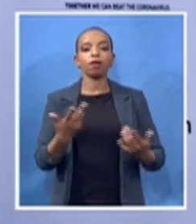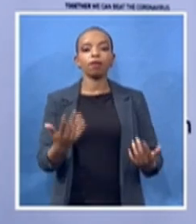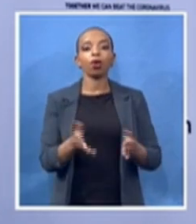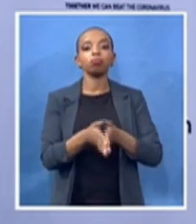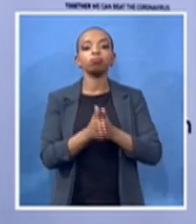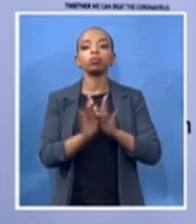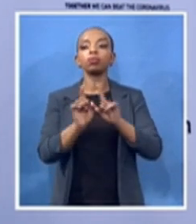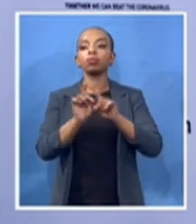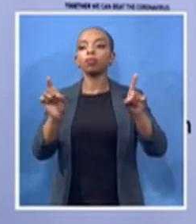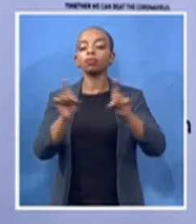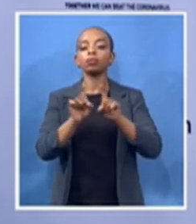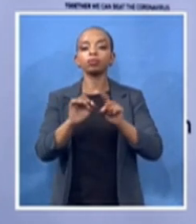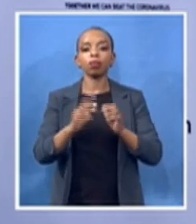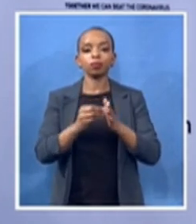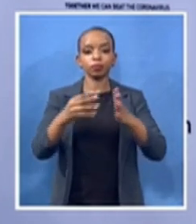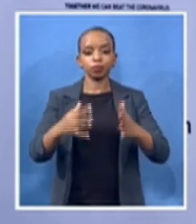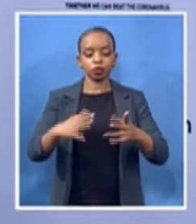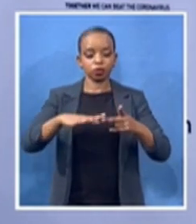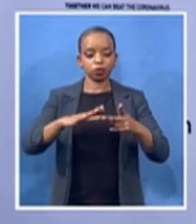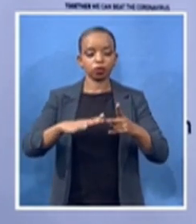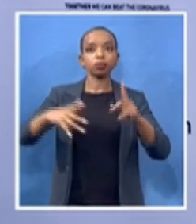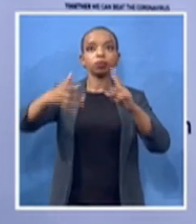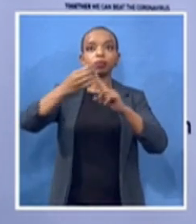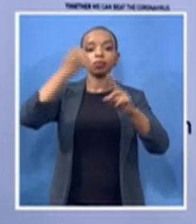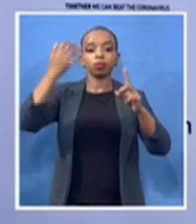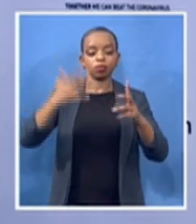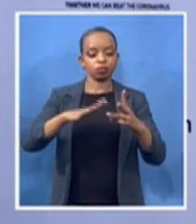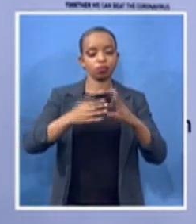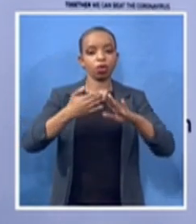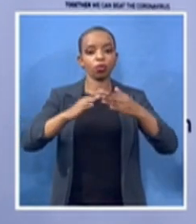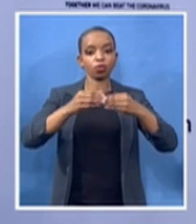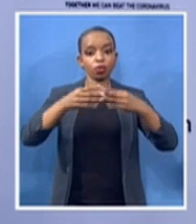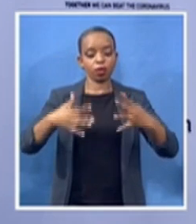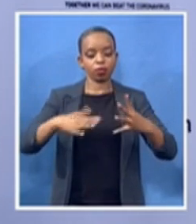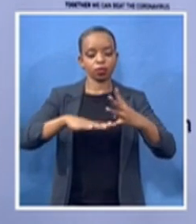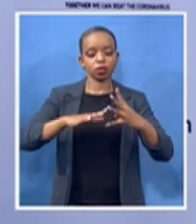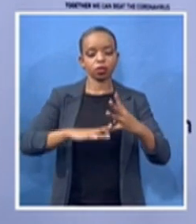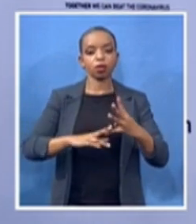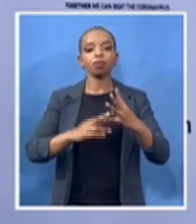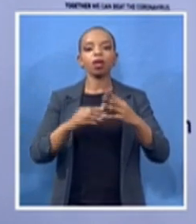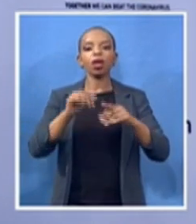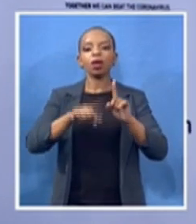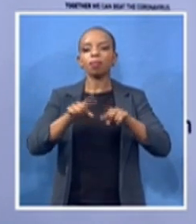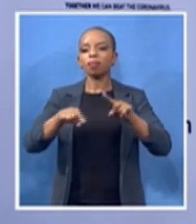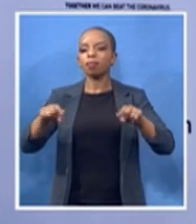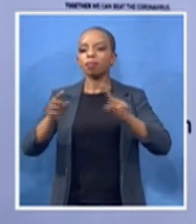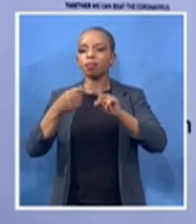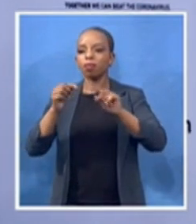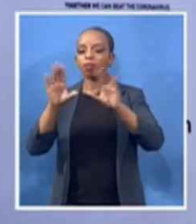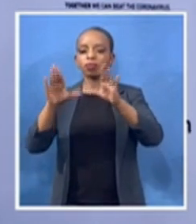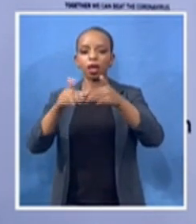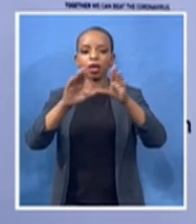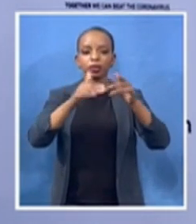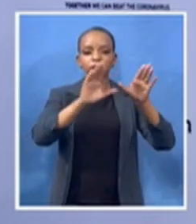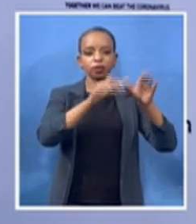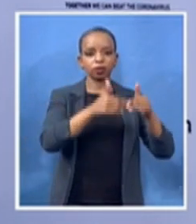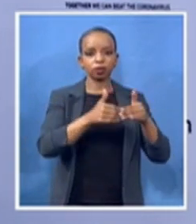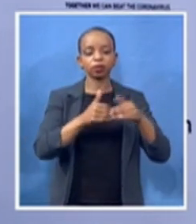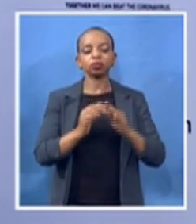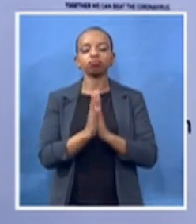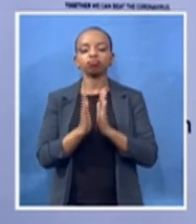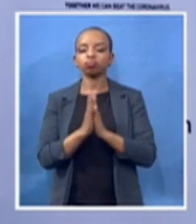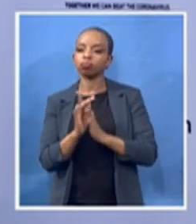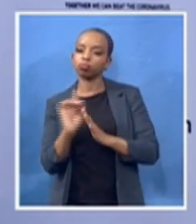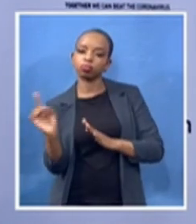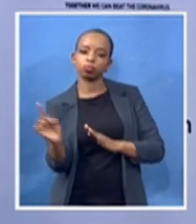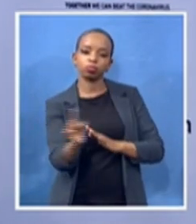leaders in various sectors voices across the continent and the globe to write 150 words in line with the the